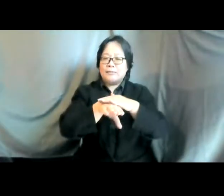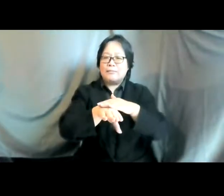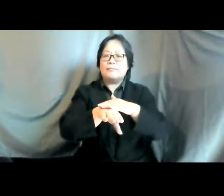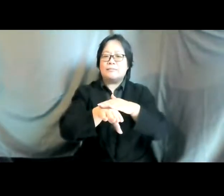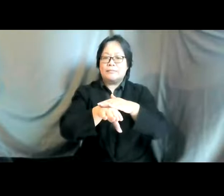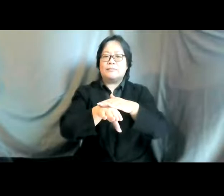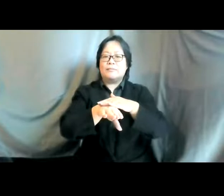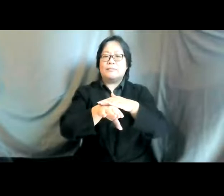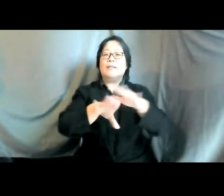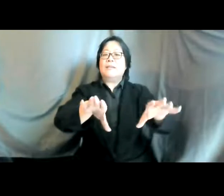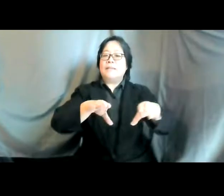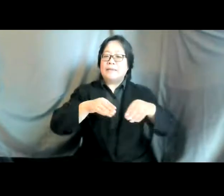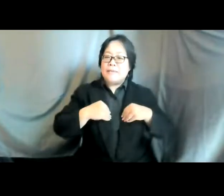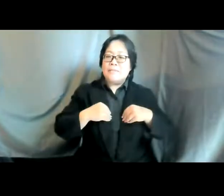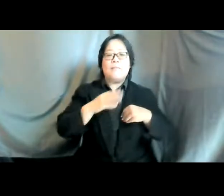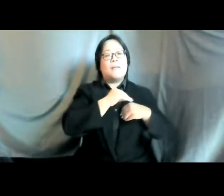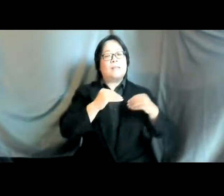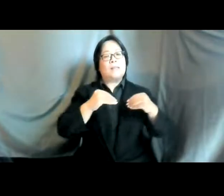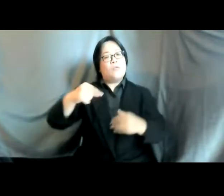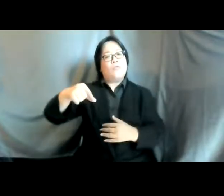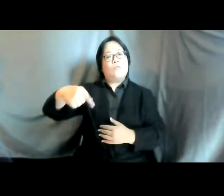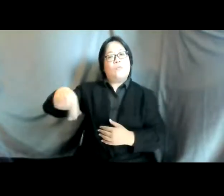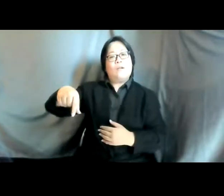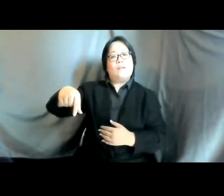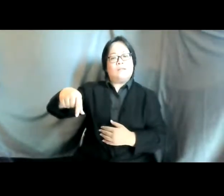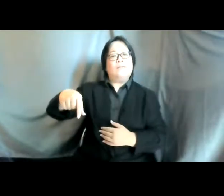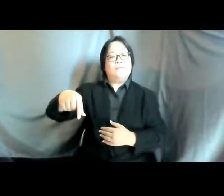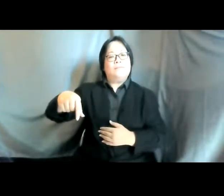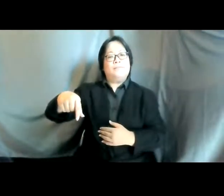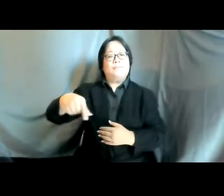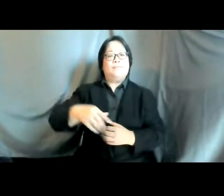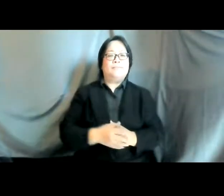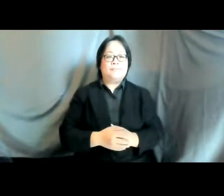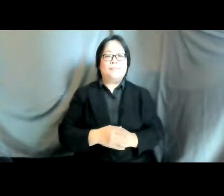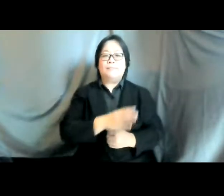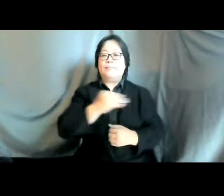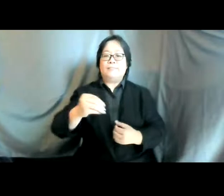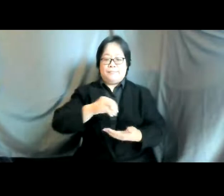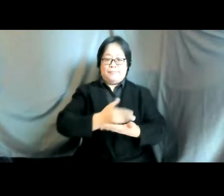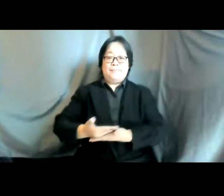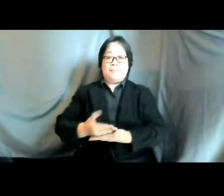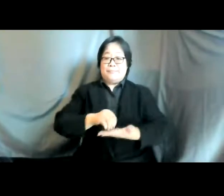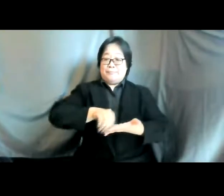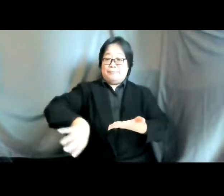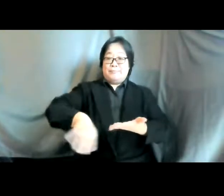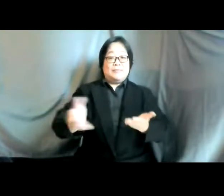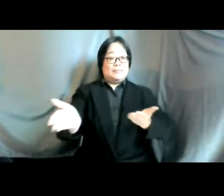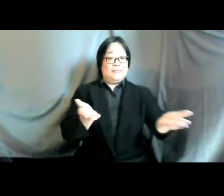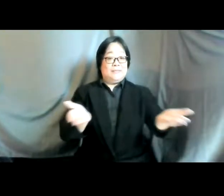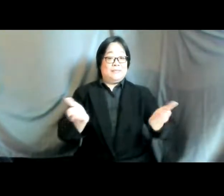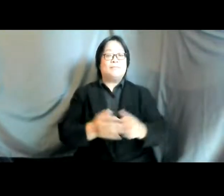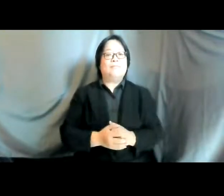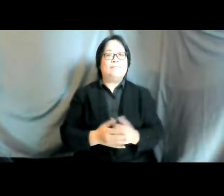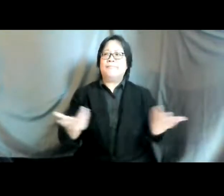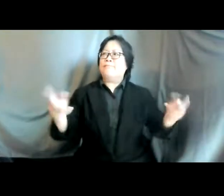acceptability and quality of contraception and abortion services for instance what is the